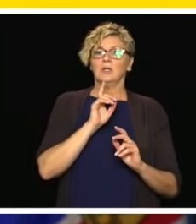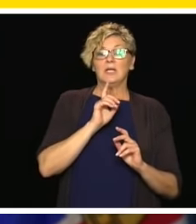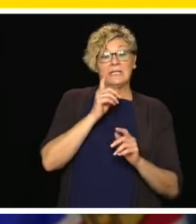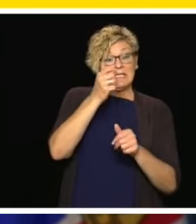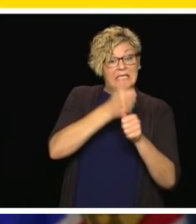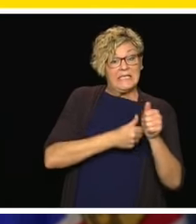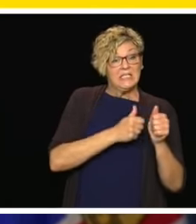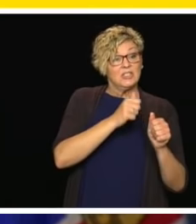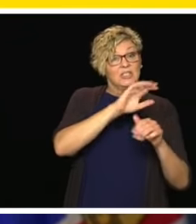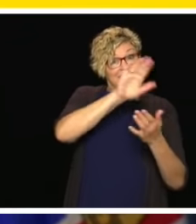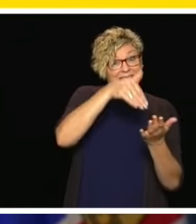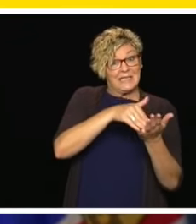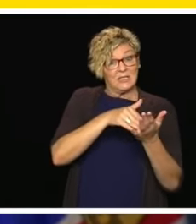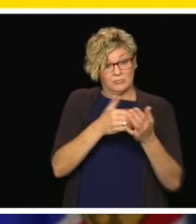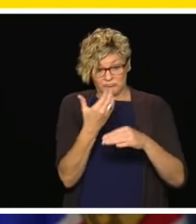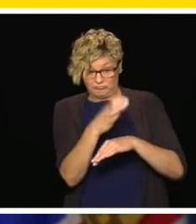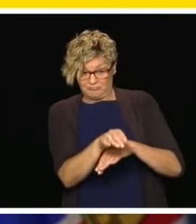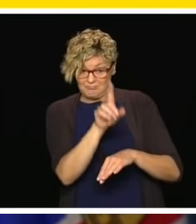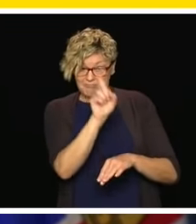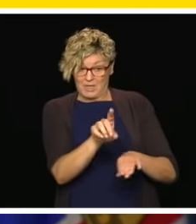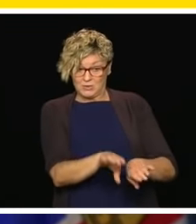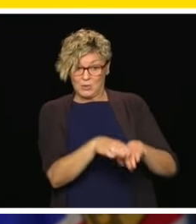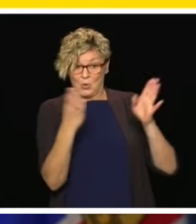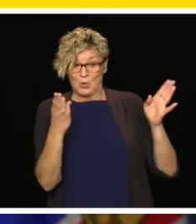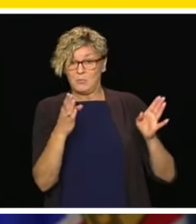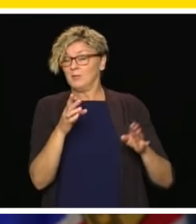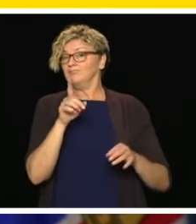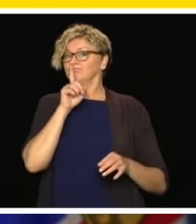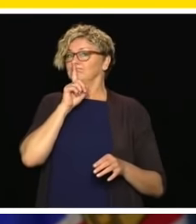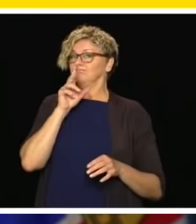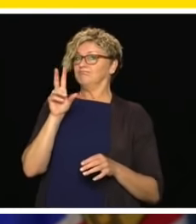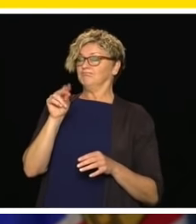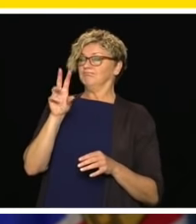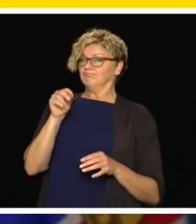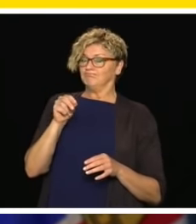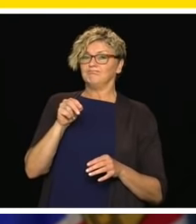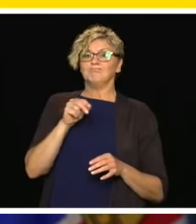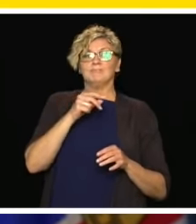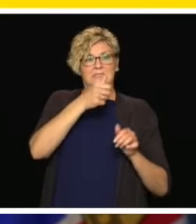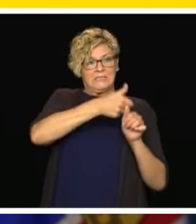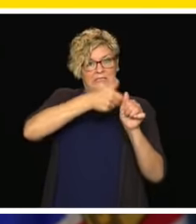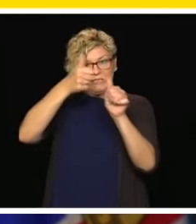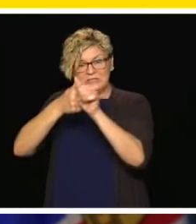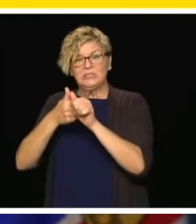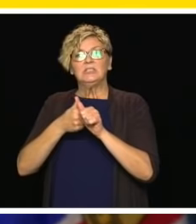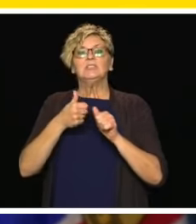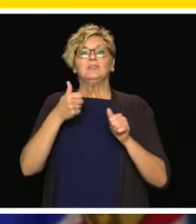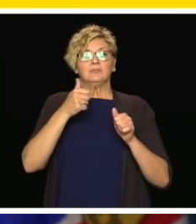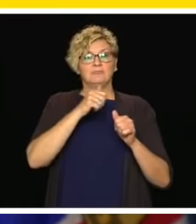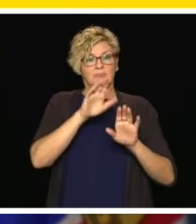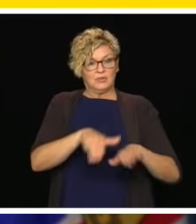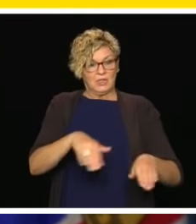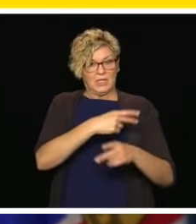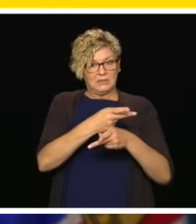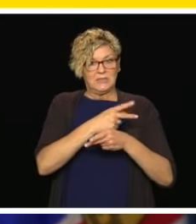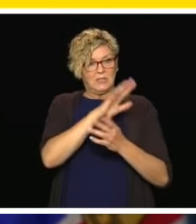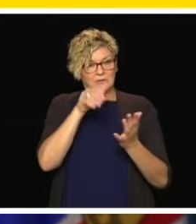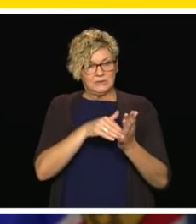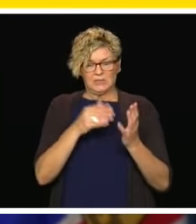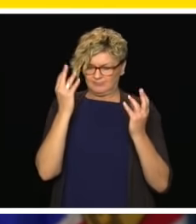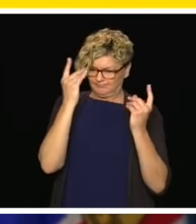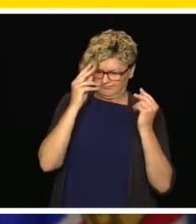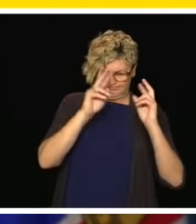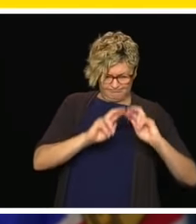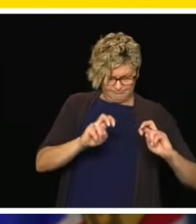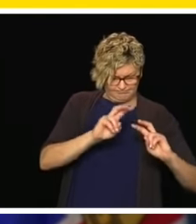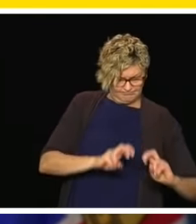is the best for their operation, and again, following the health and safety guidelines of our public health. And what our government is doing is to